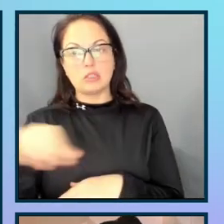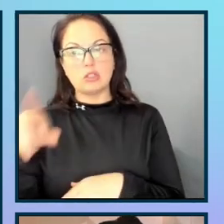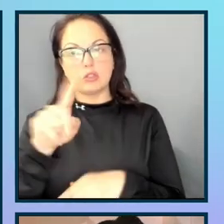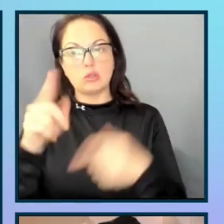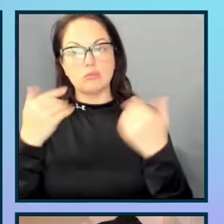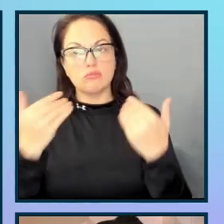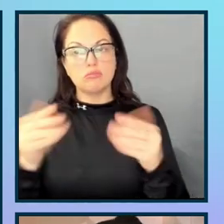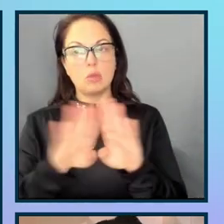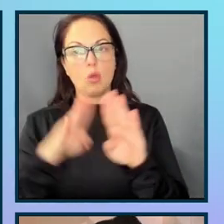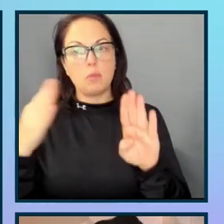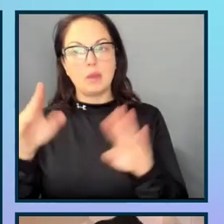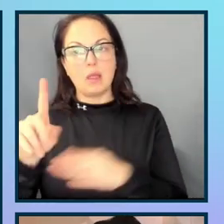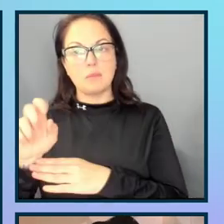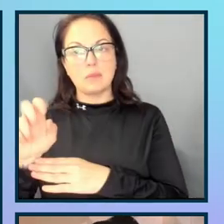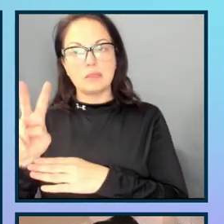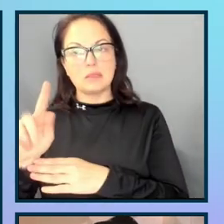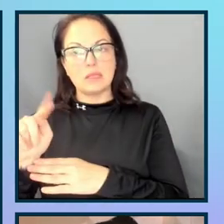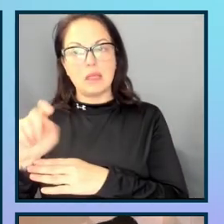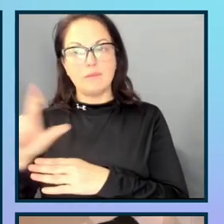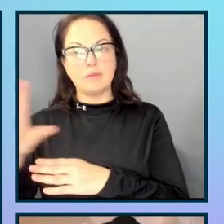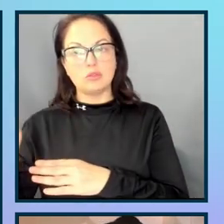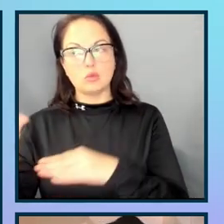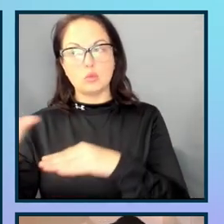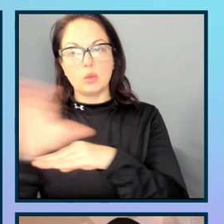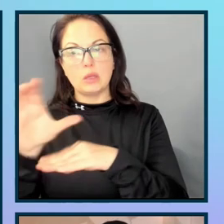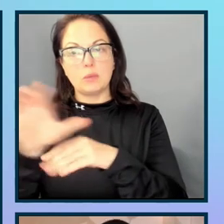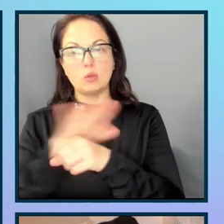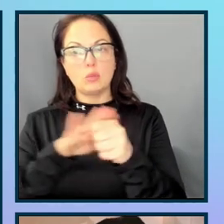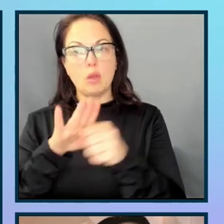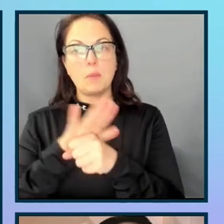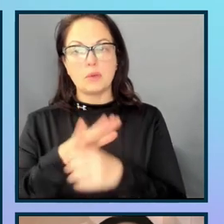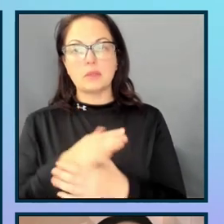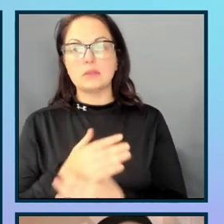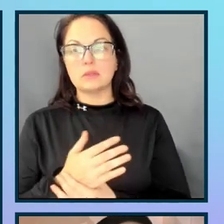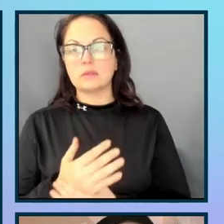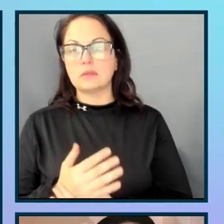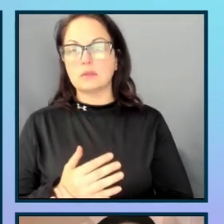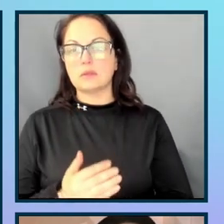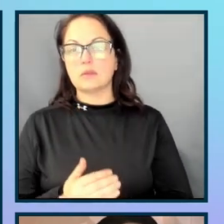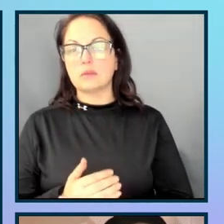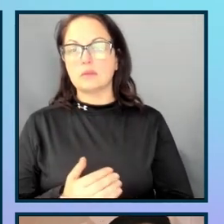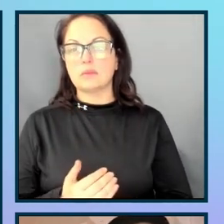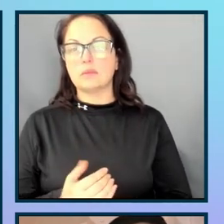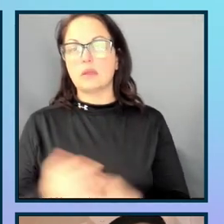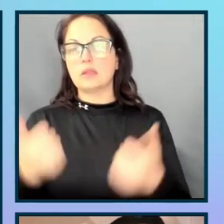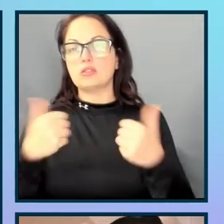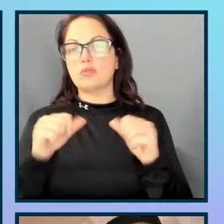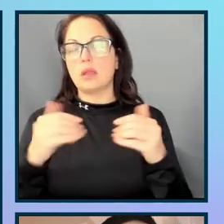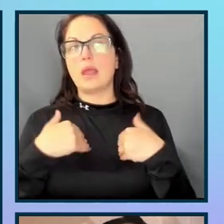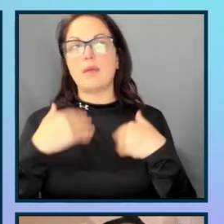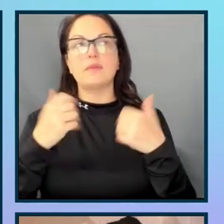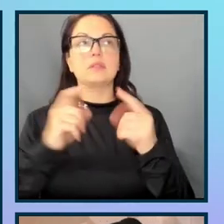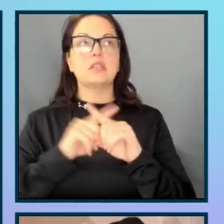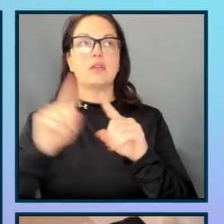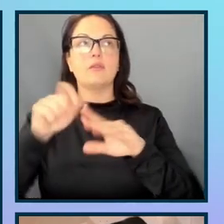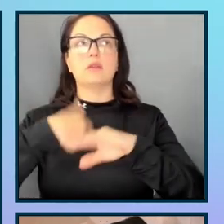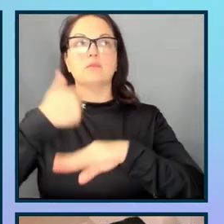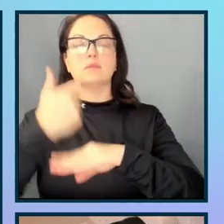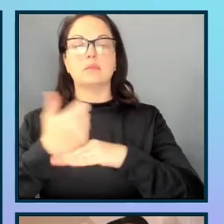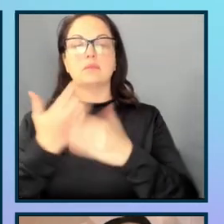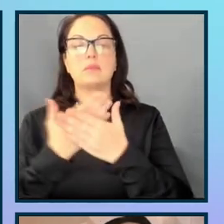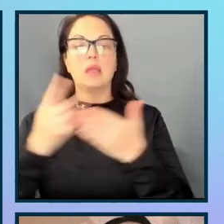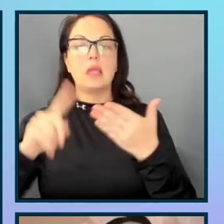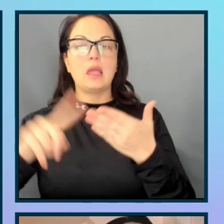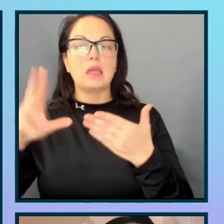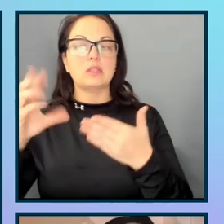up your DevTools and start playing around with those computer properties. Start, if you're trying to have different implementations of things, definitely check that out and